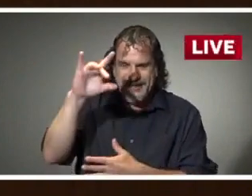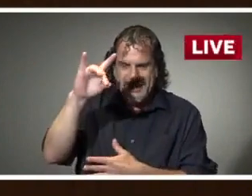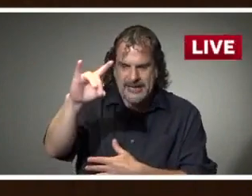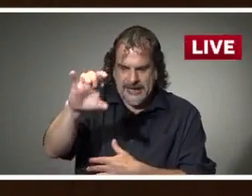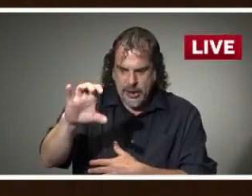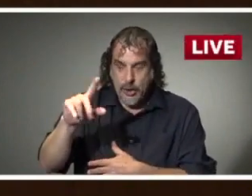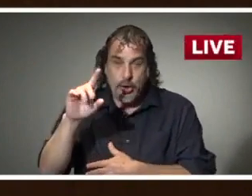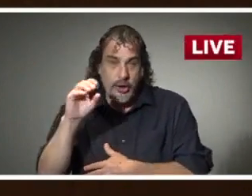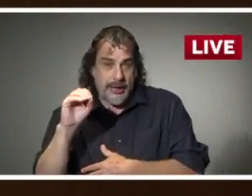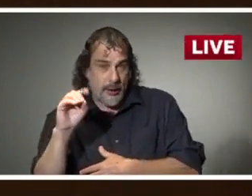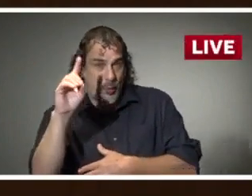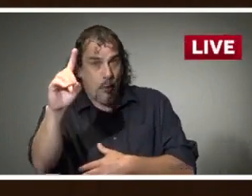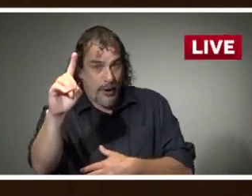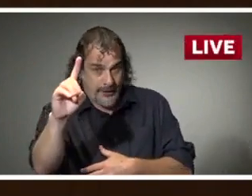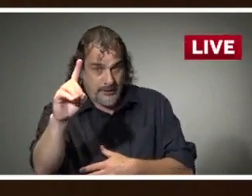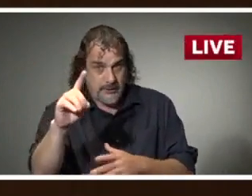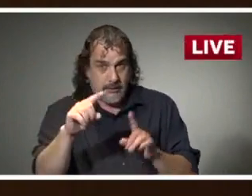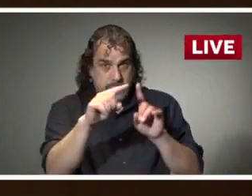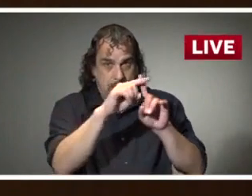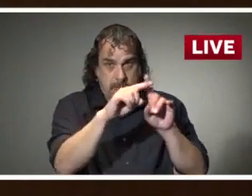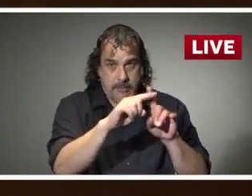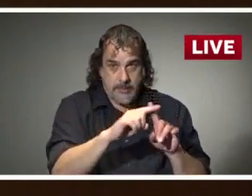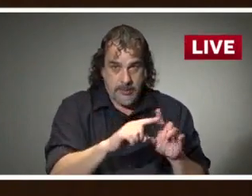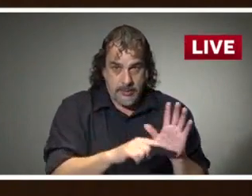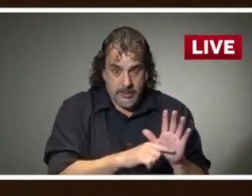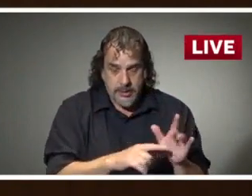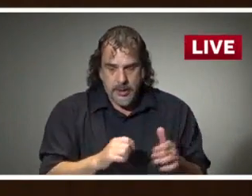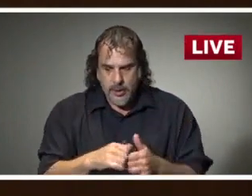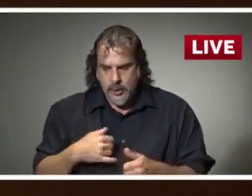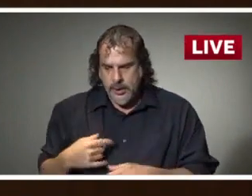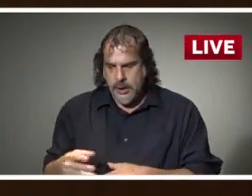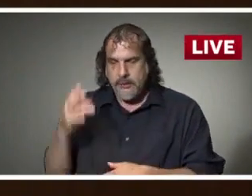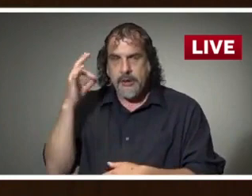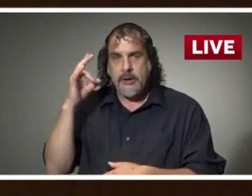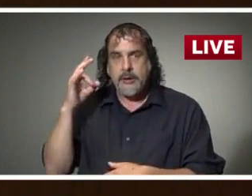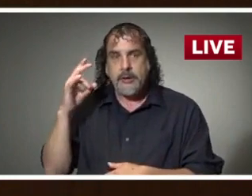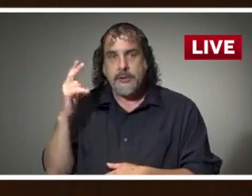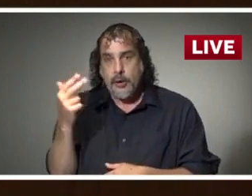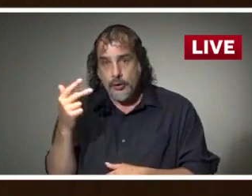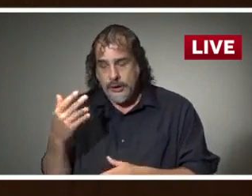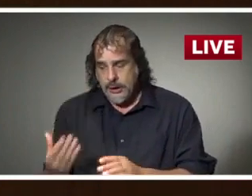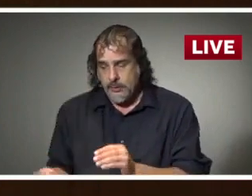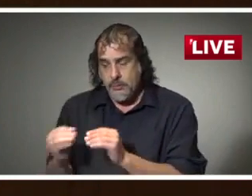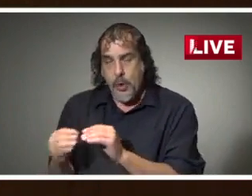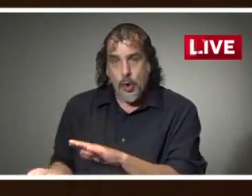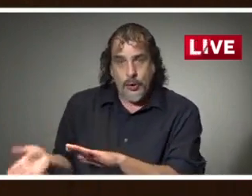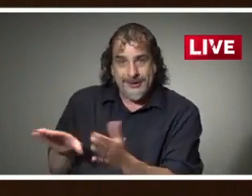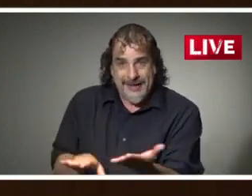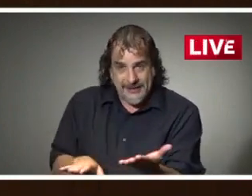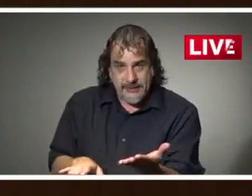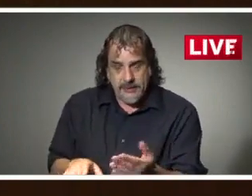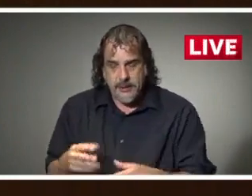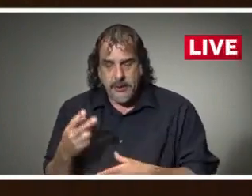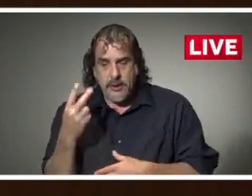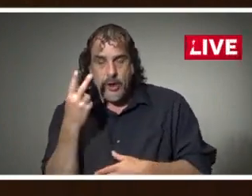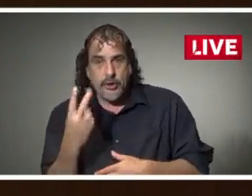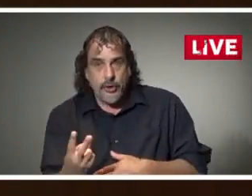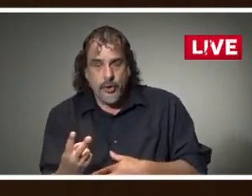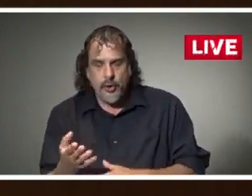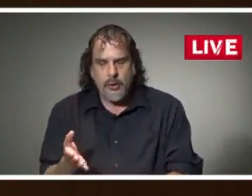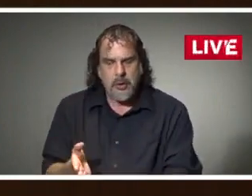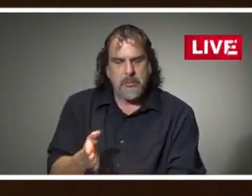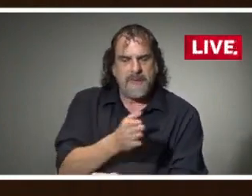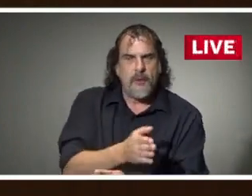,801. We have sadly reporting 13 additional deaths. Two of those were identified from prior